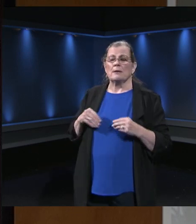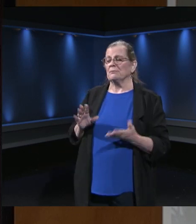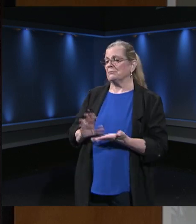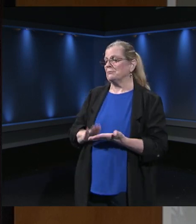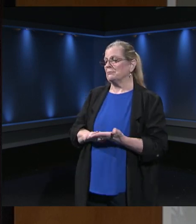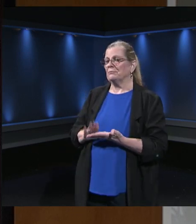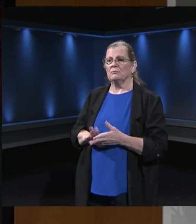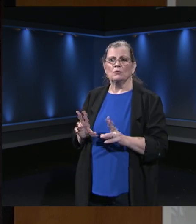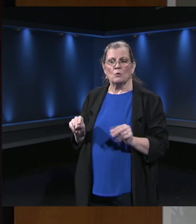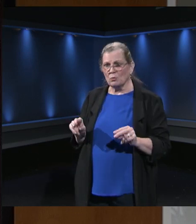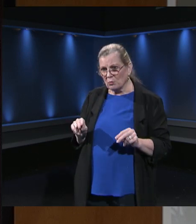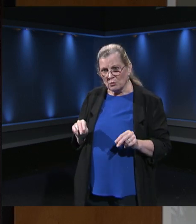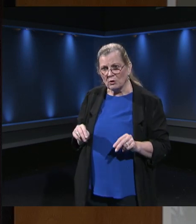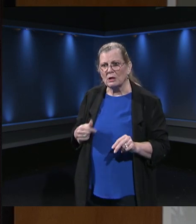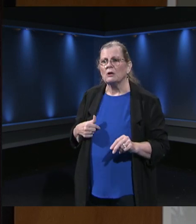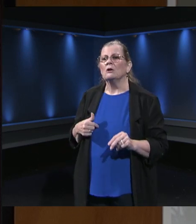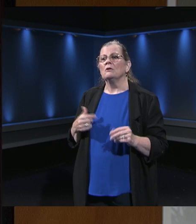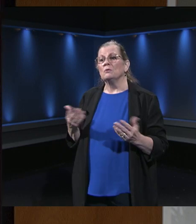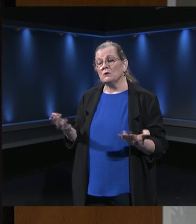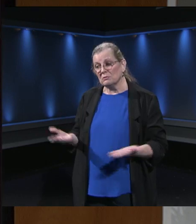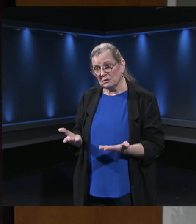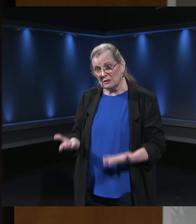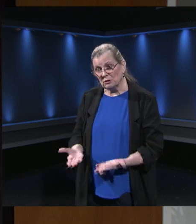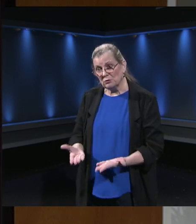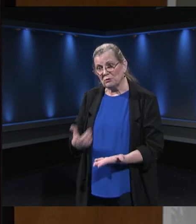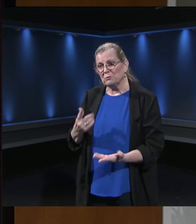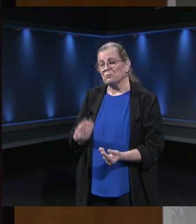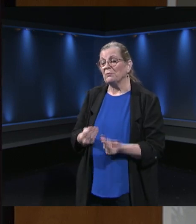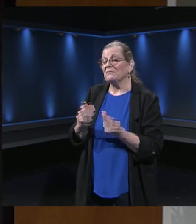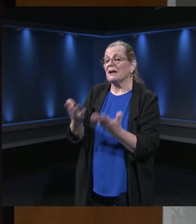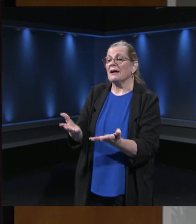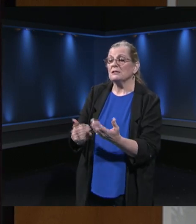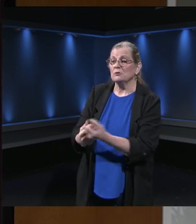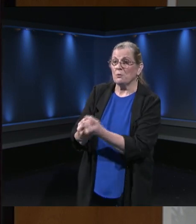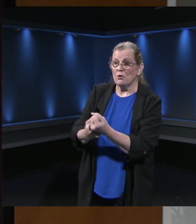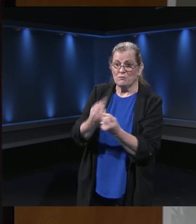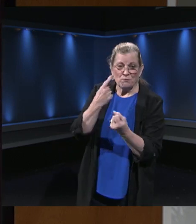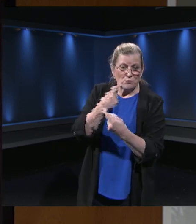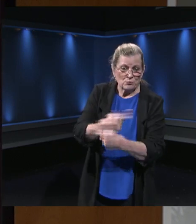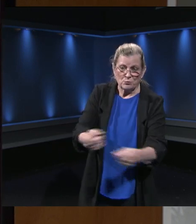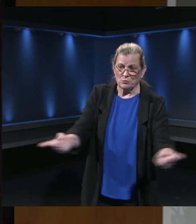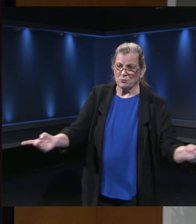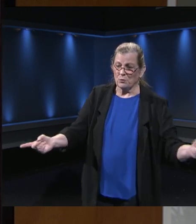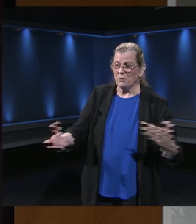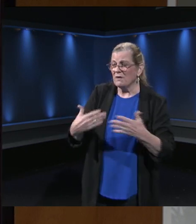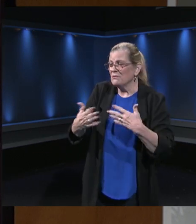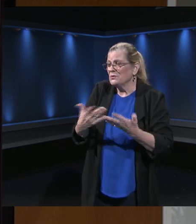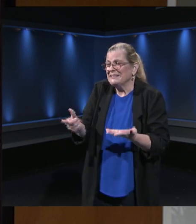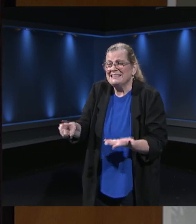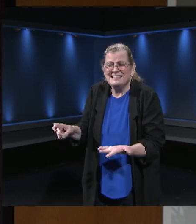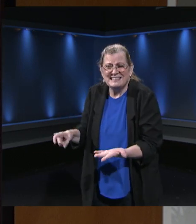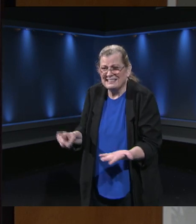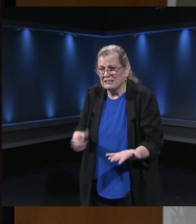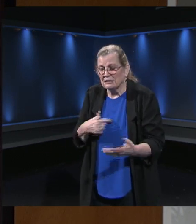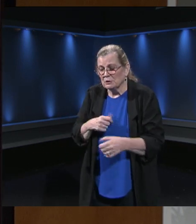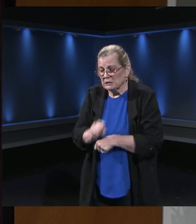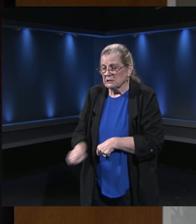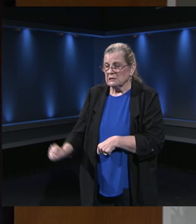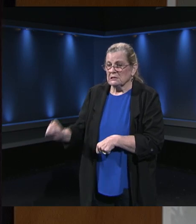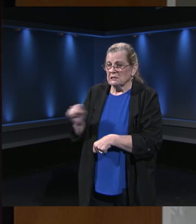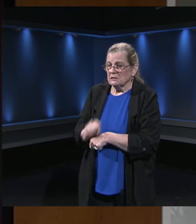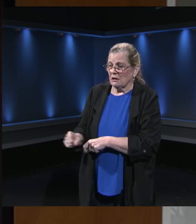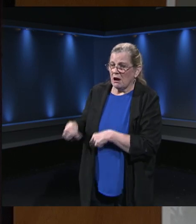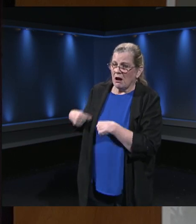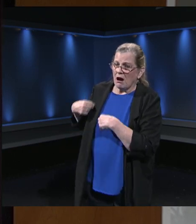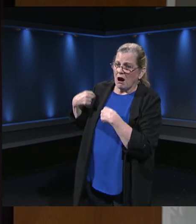So whatever it is that you need, I would echo what you said about working tirelessly. If we have not thought about it, tell